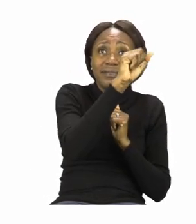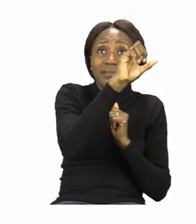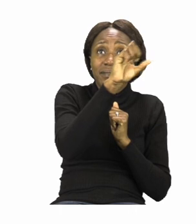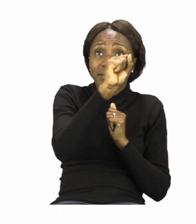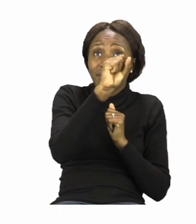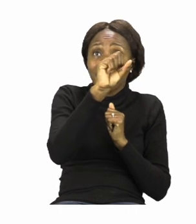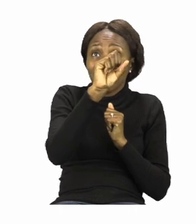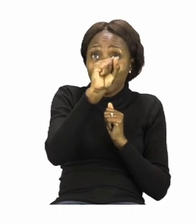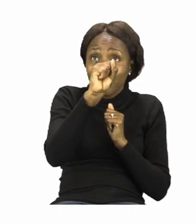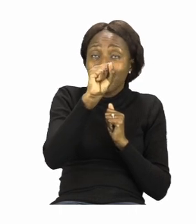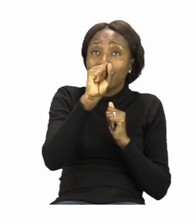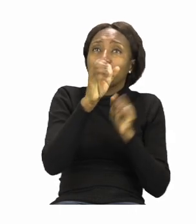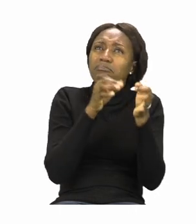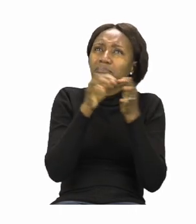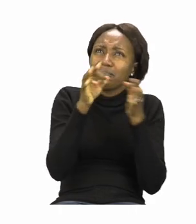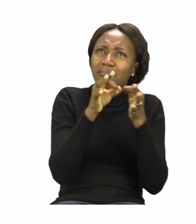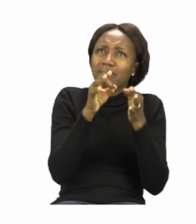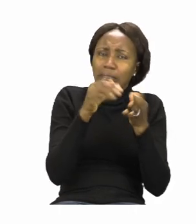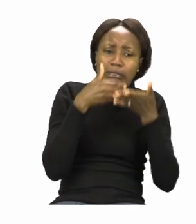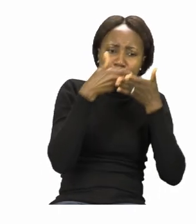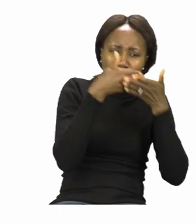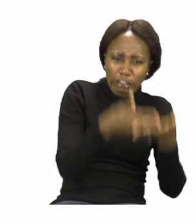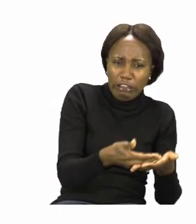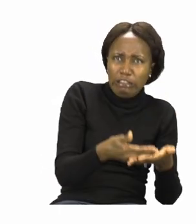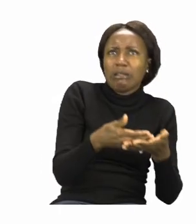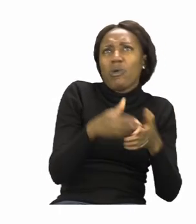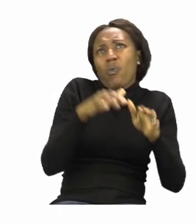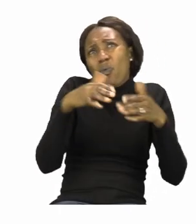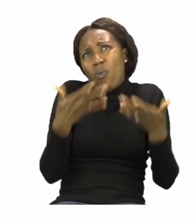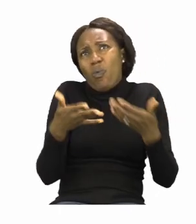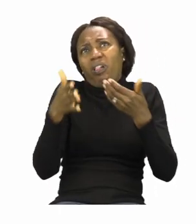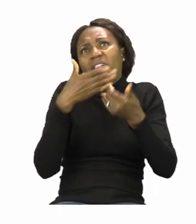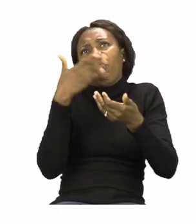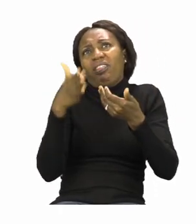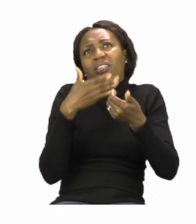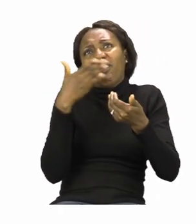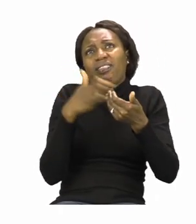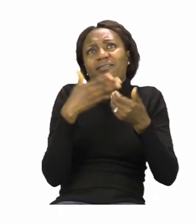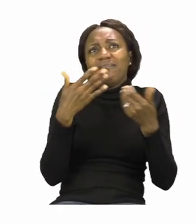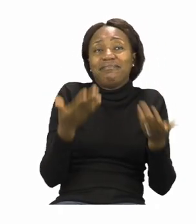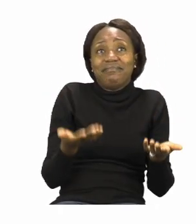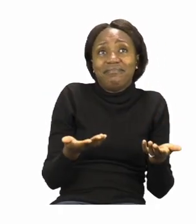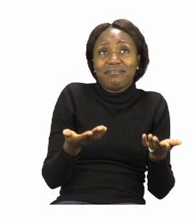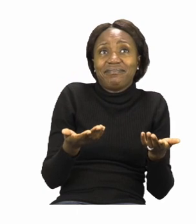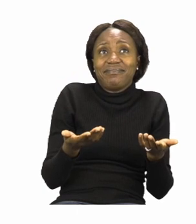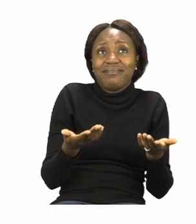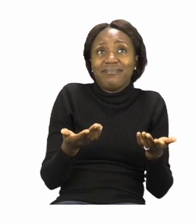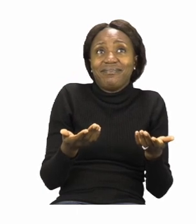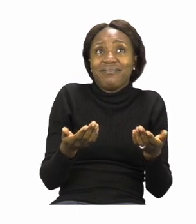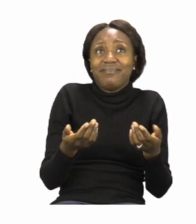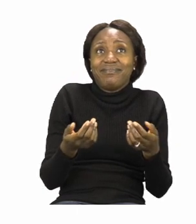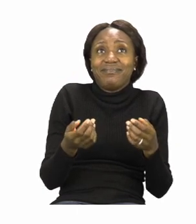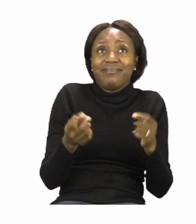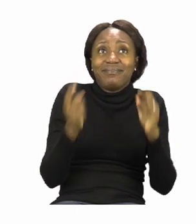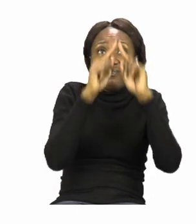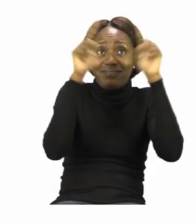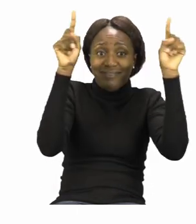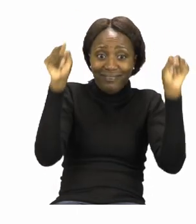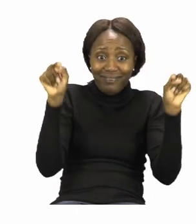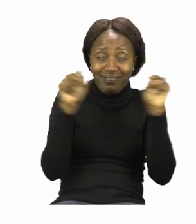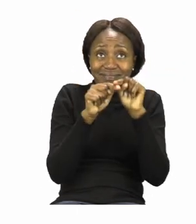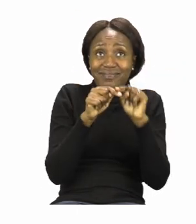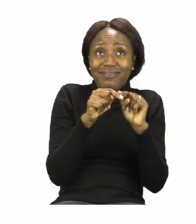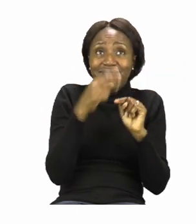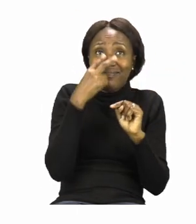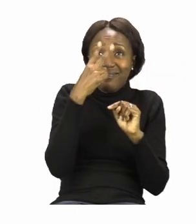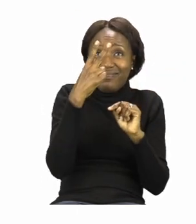is or how light something is. So we have three things that we need